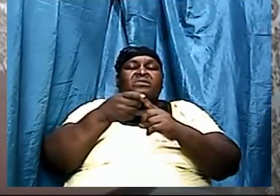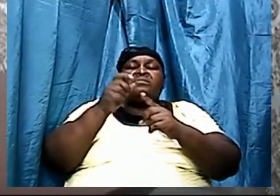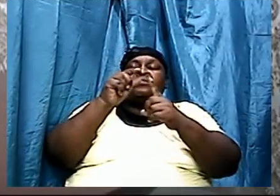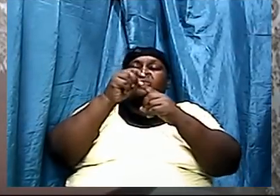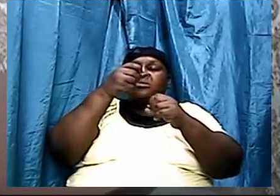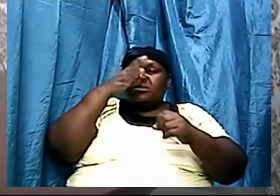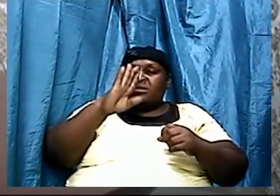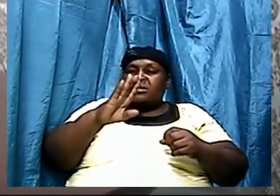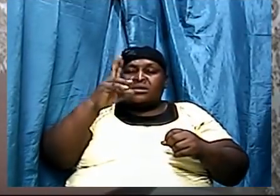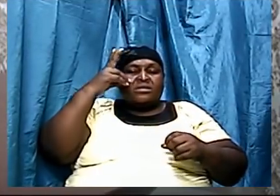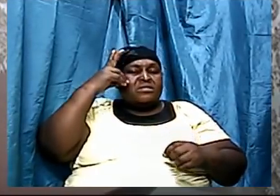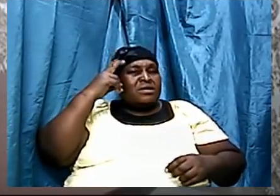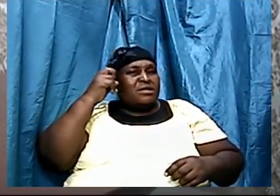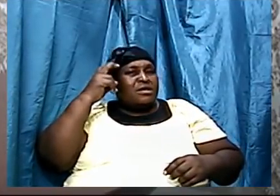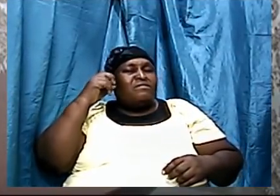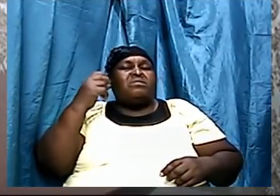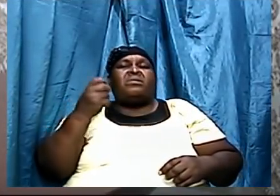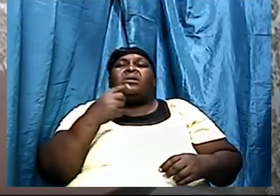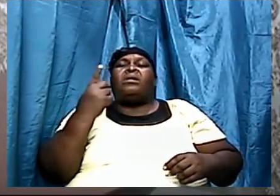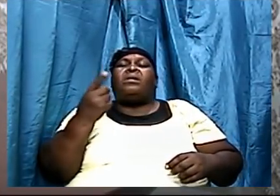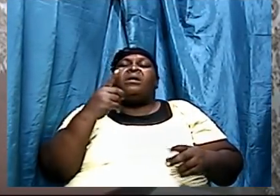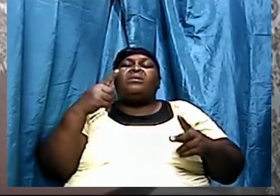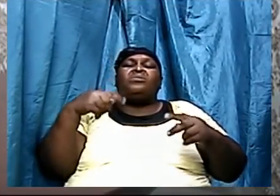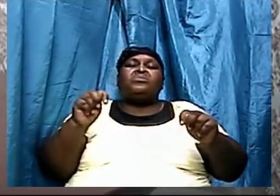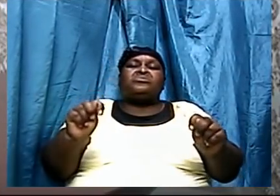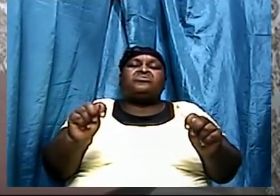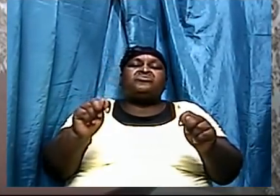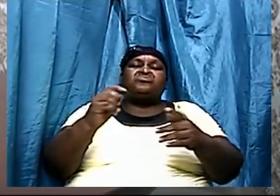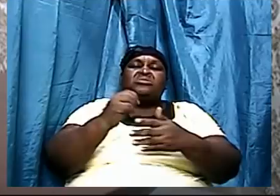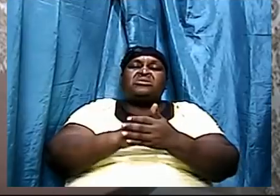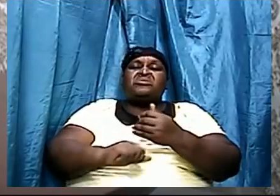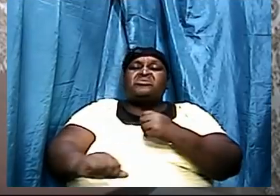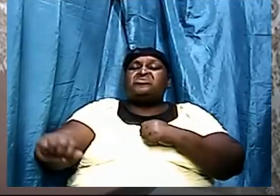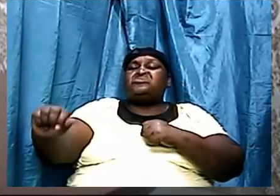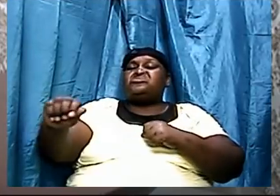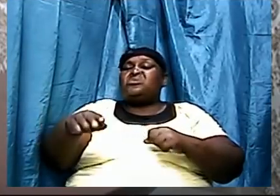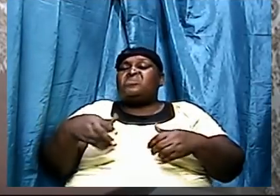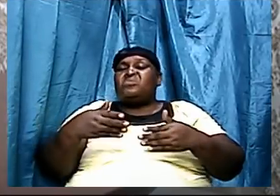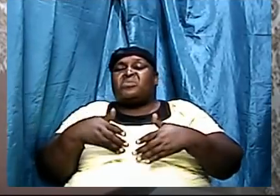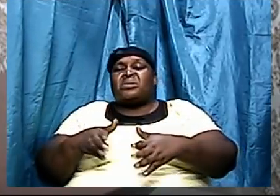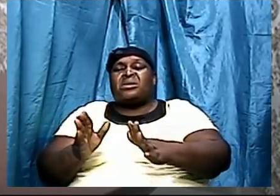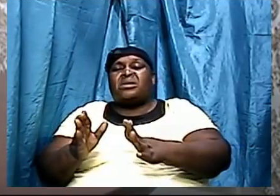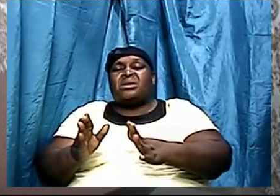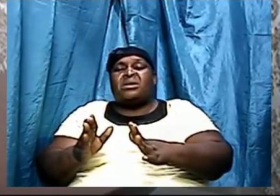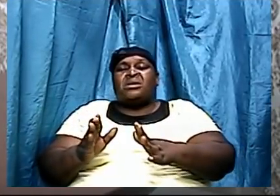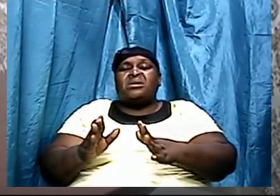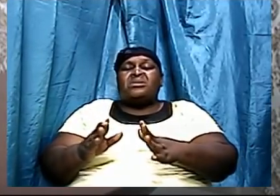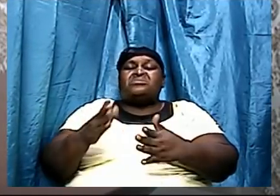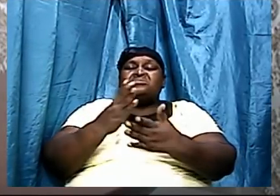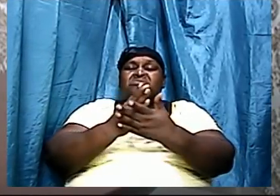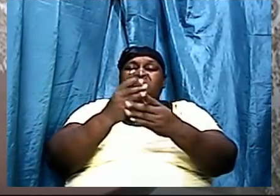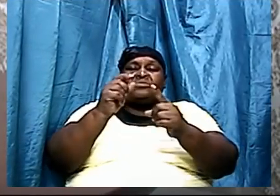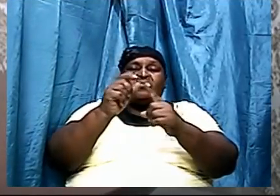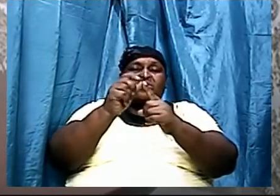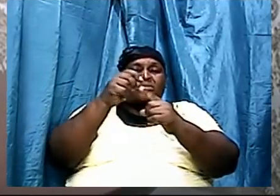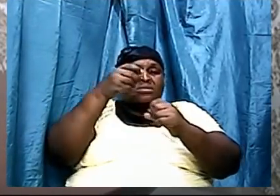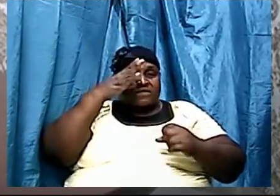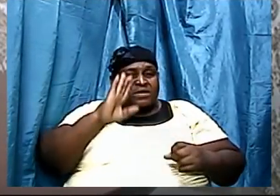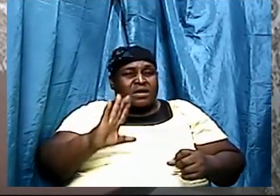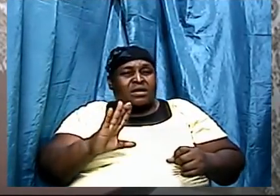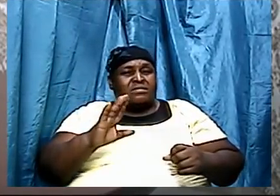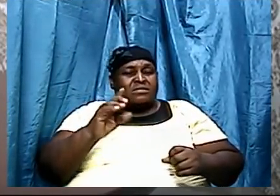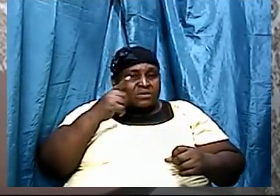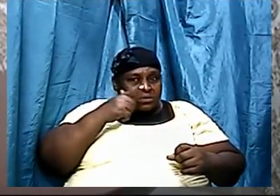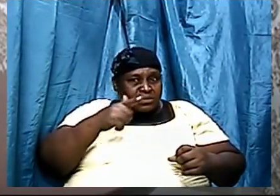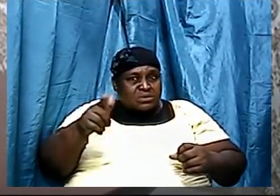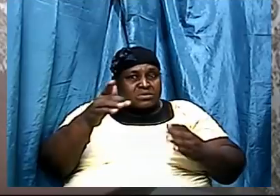the devil has always tried in some form or the other, tried to distort the word. And when we look into the Bible,